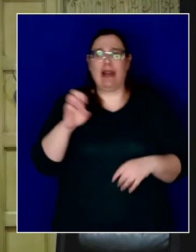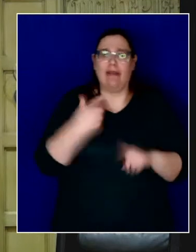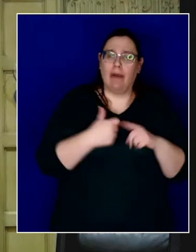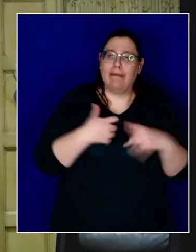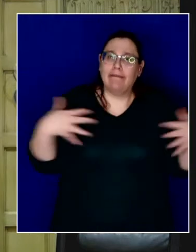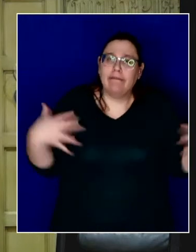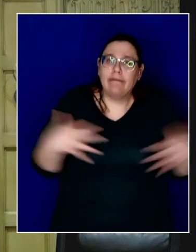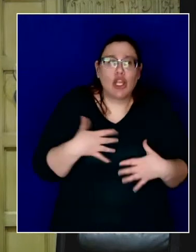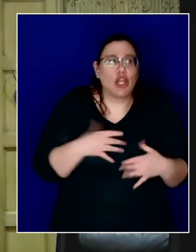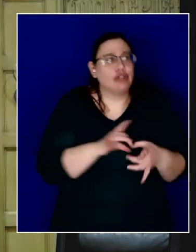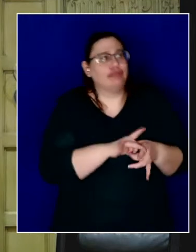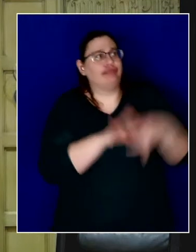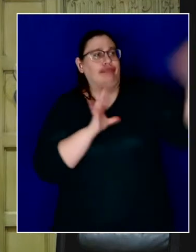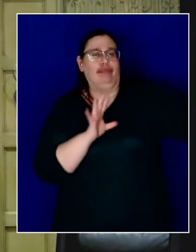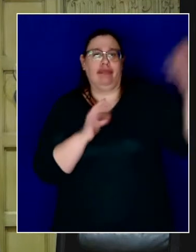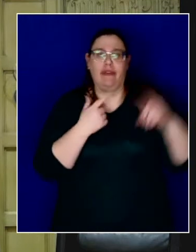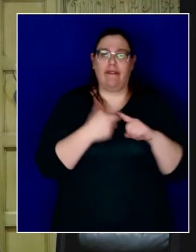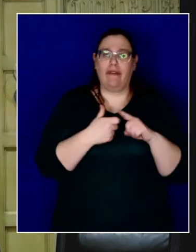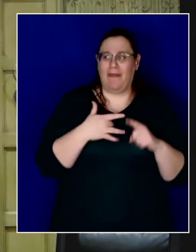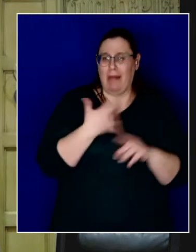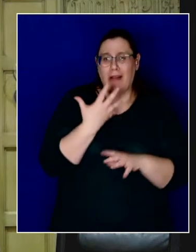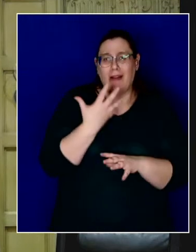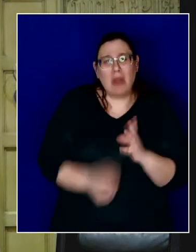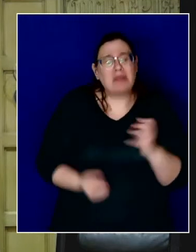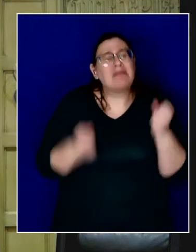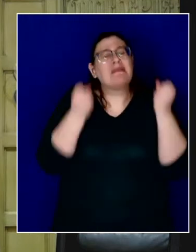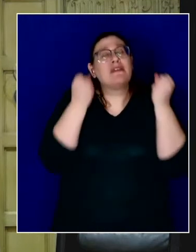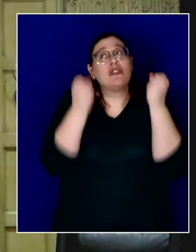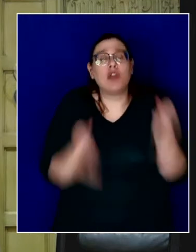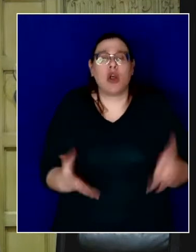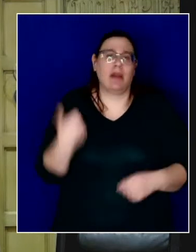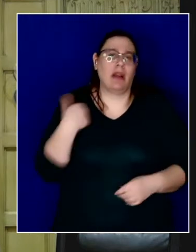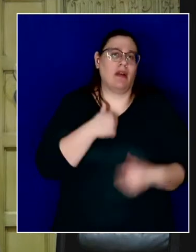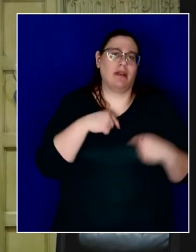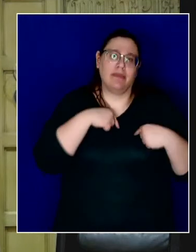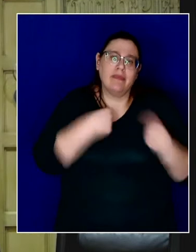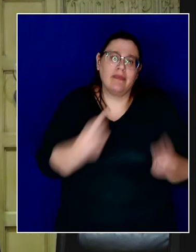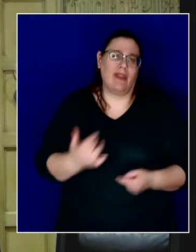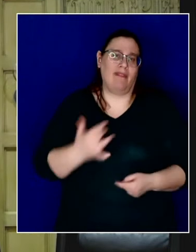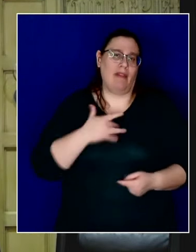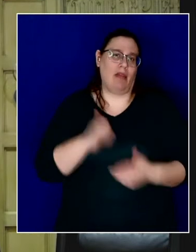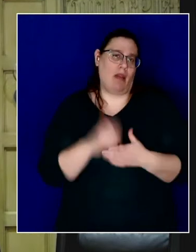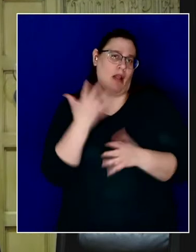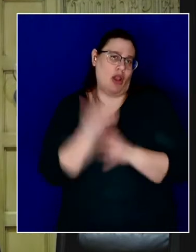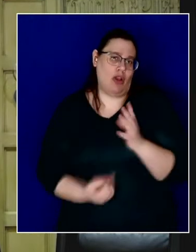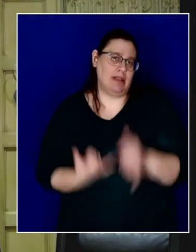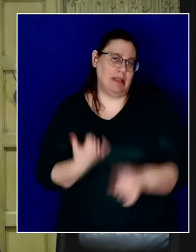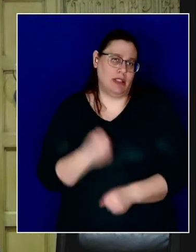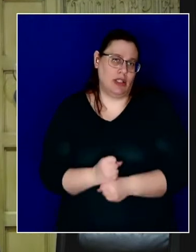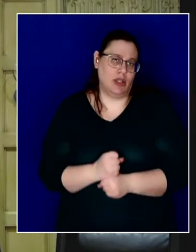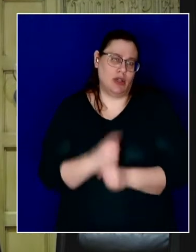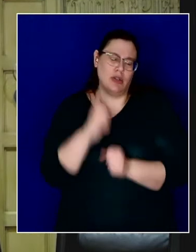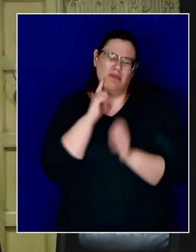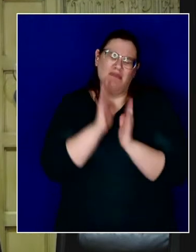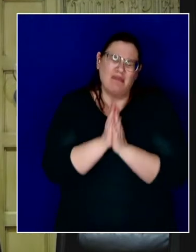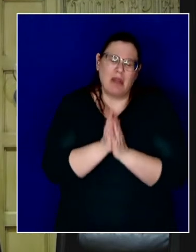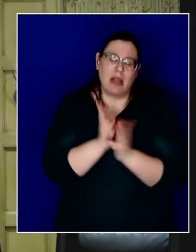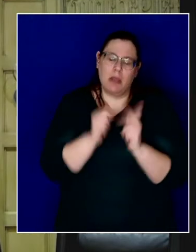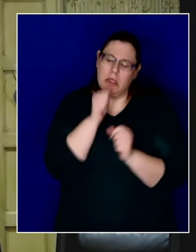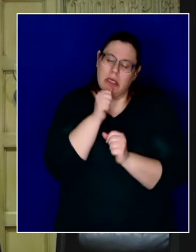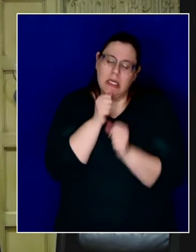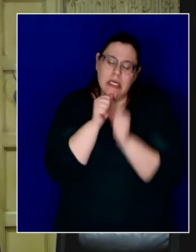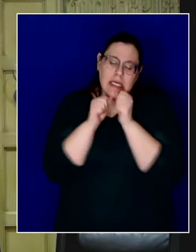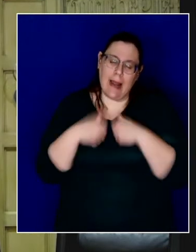to be set free from this loss that so many of us have felt this year. To pray for folks who are hanging on,